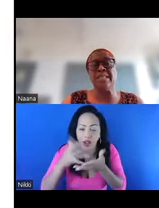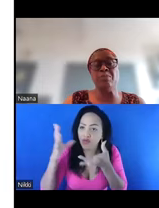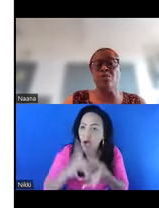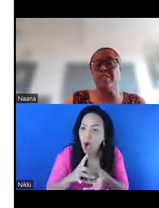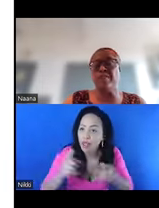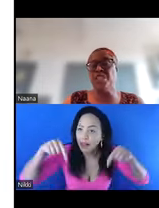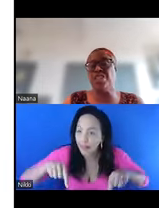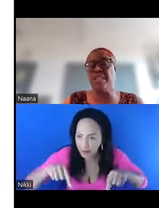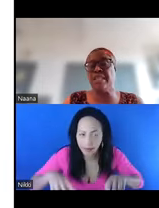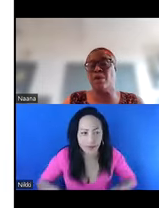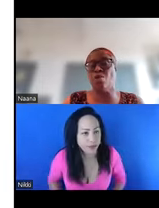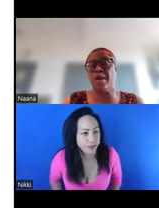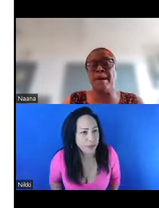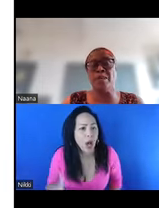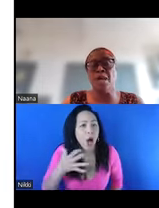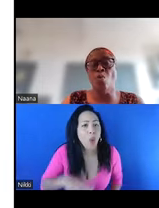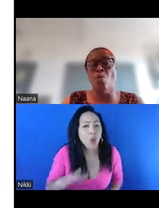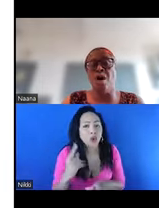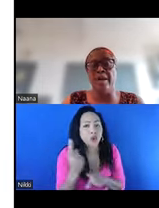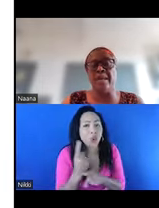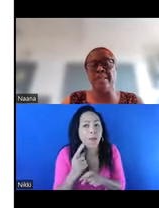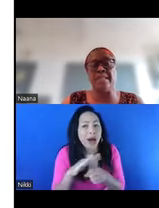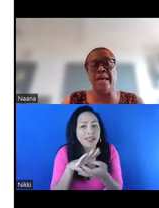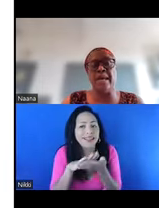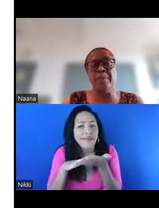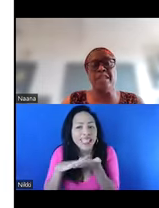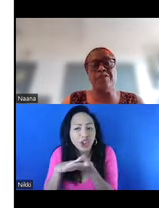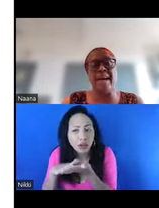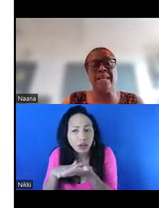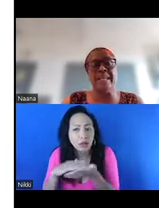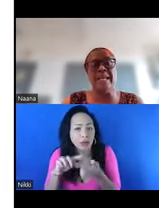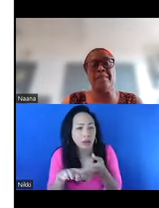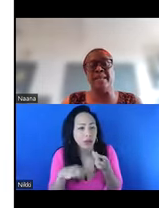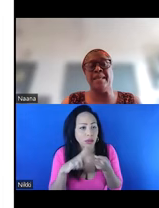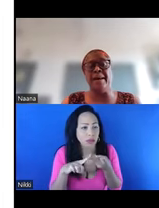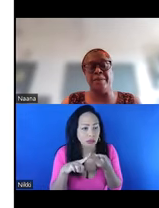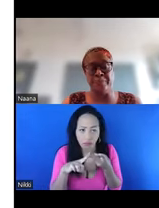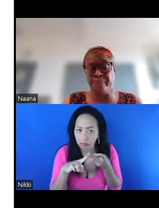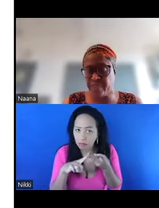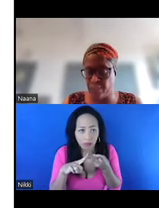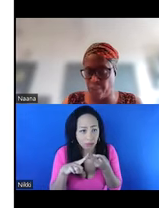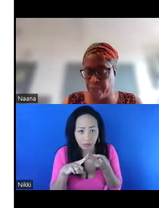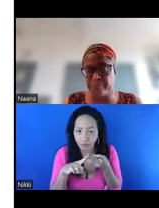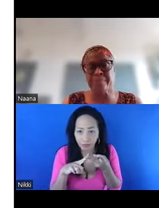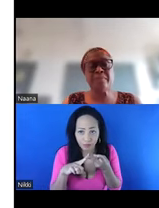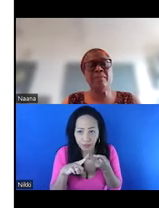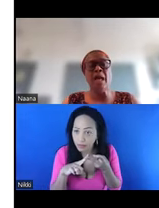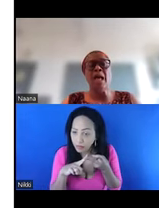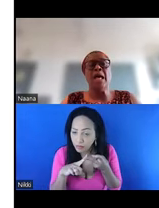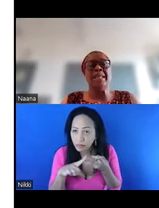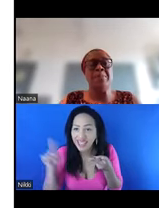look at, in terms of definitions, I'll talk about what is being defined in the, sorry,